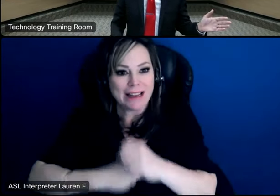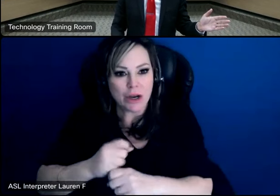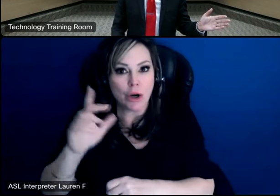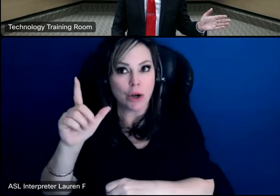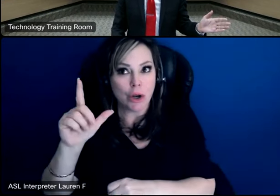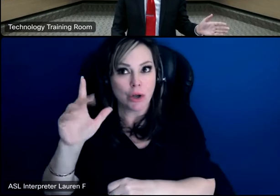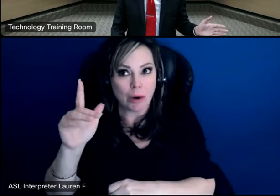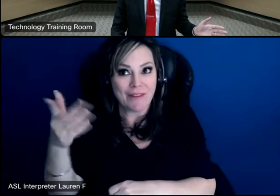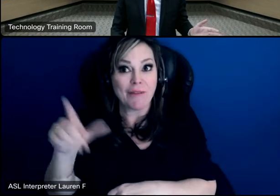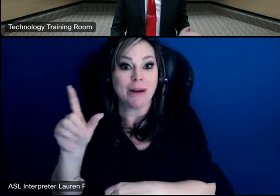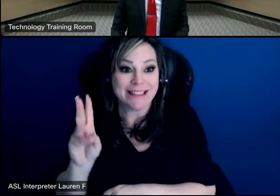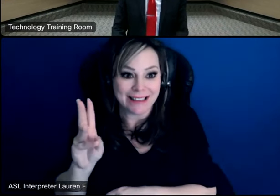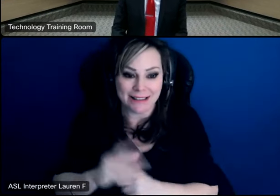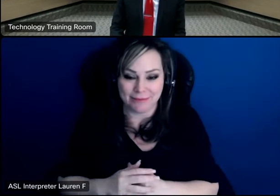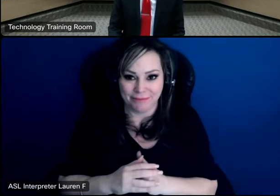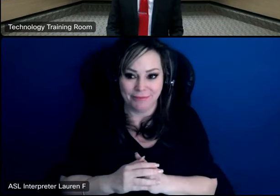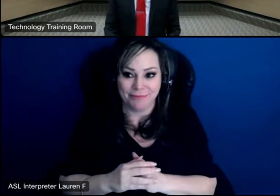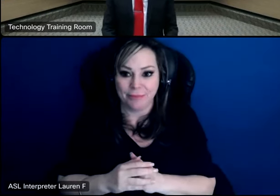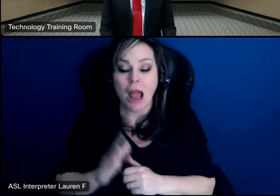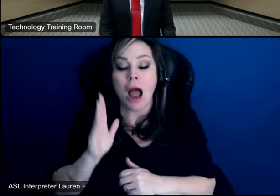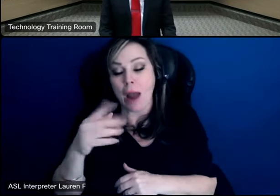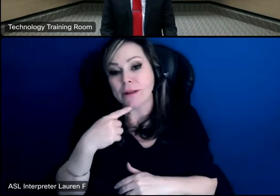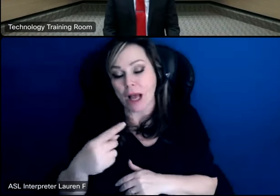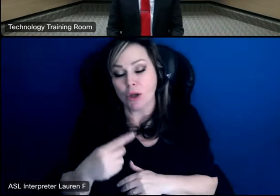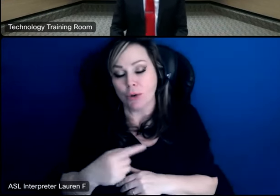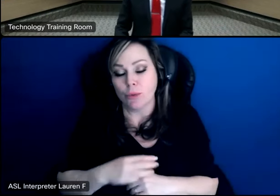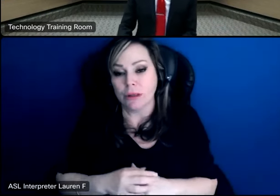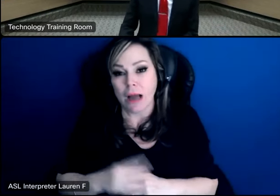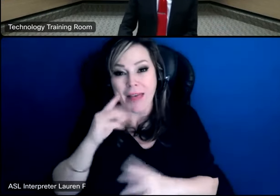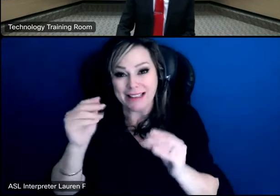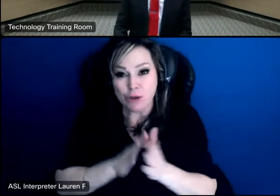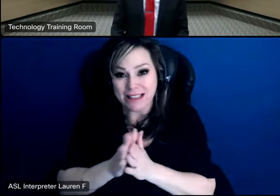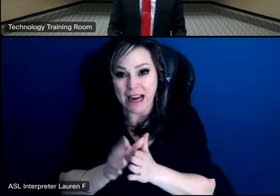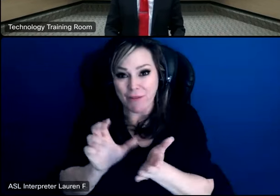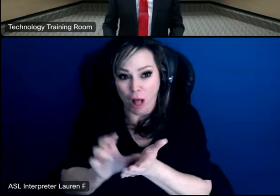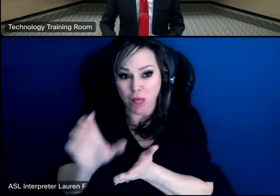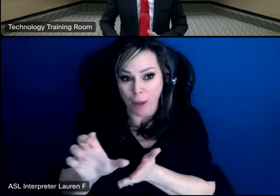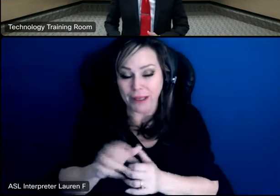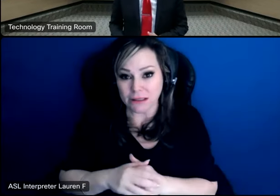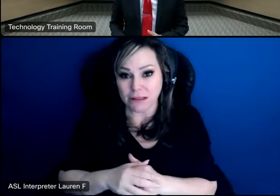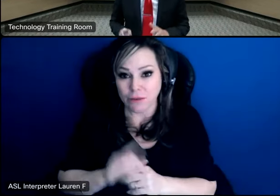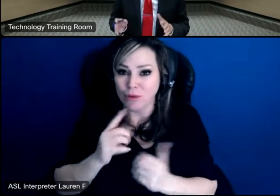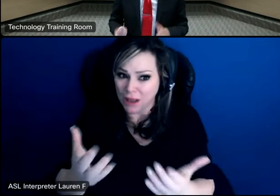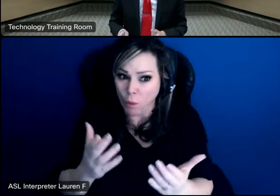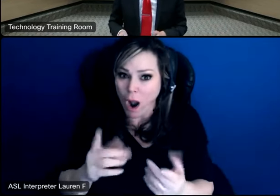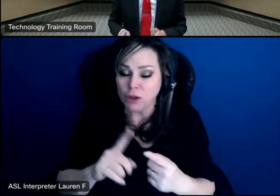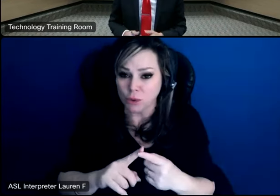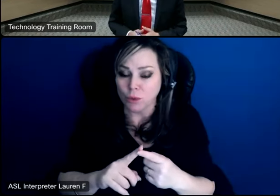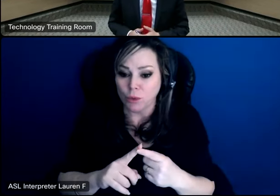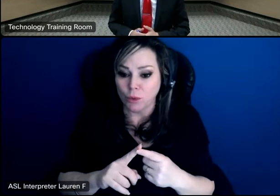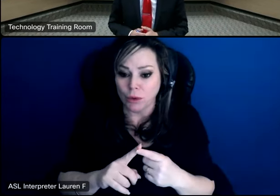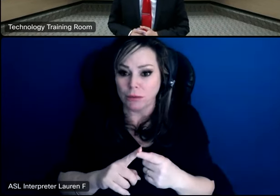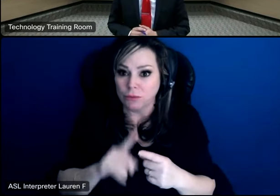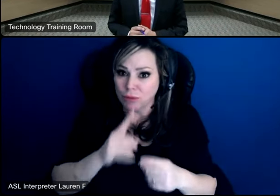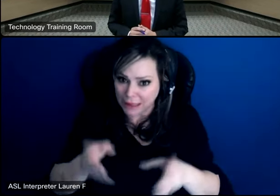26 school year i will say that i think the teacher incentive allotment is something that we really want to put some some